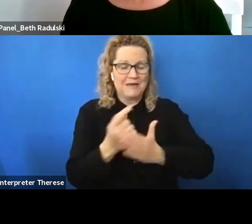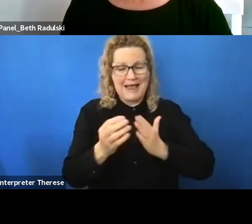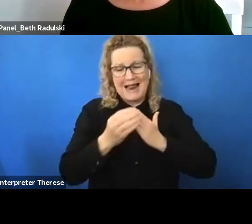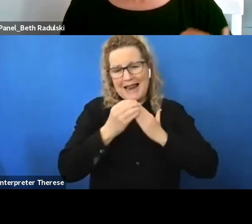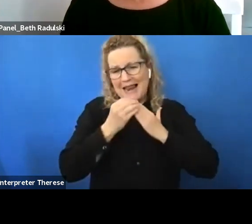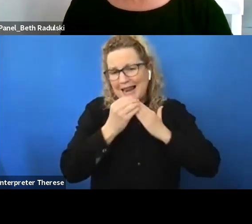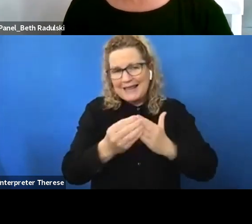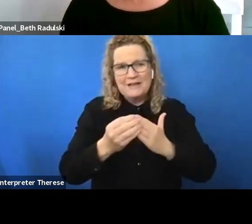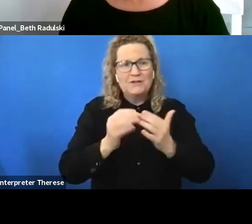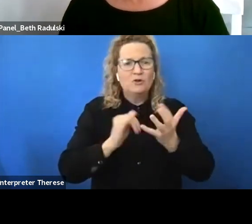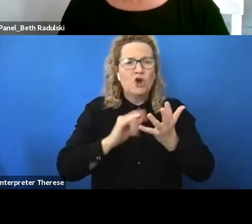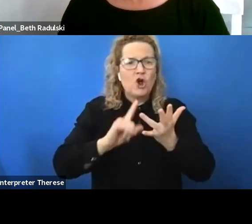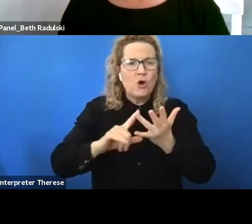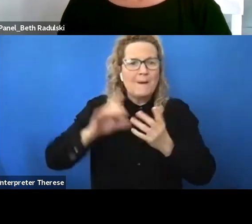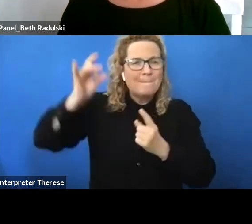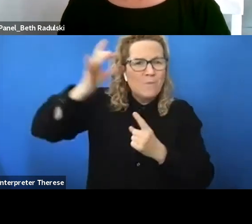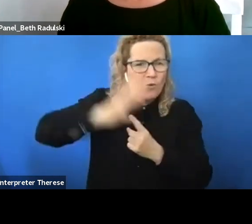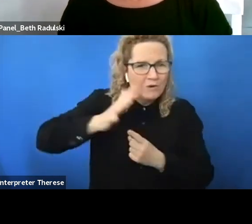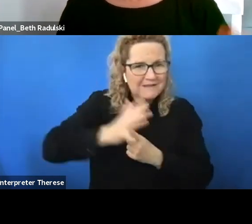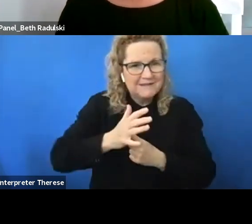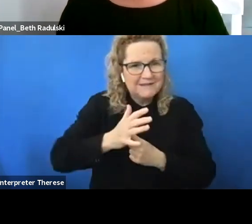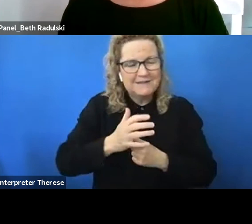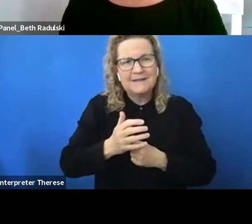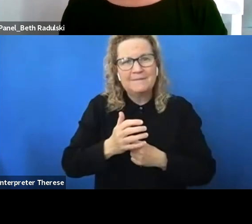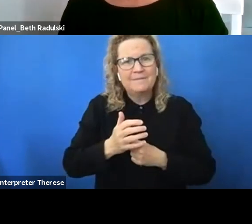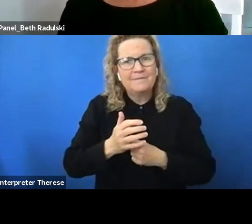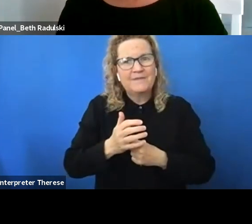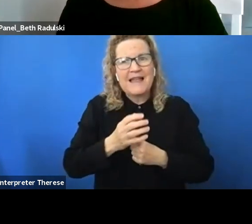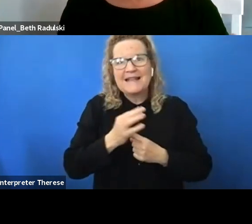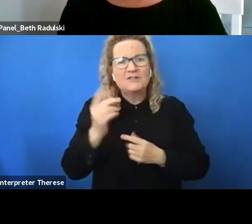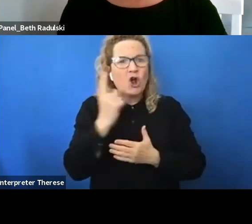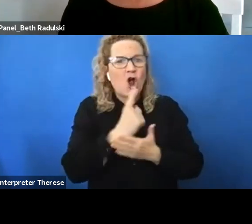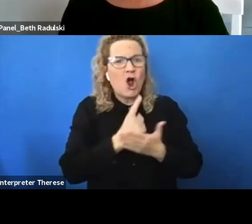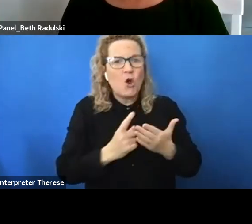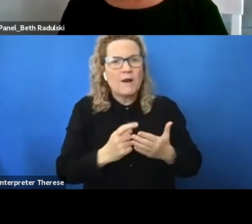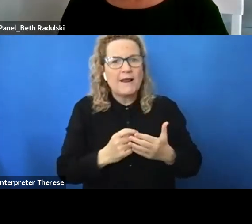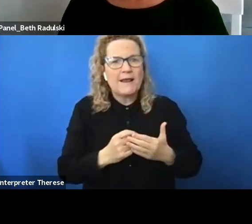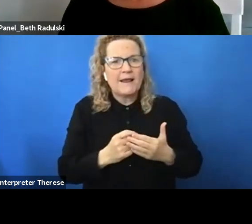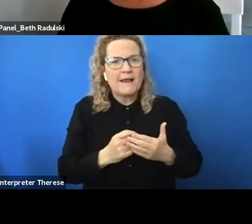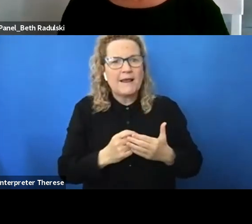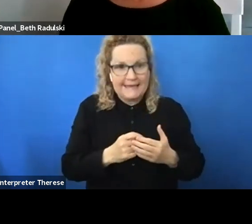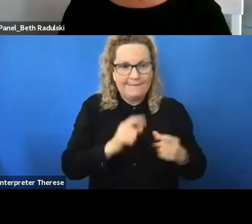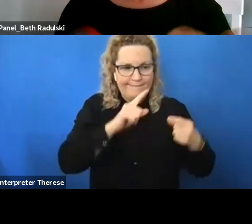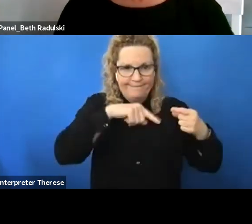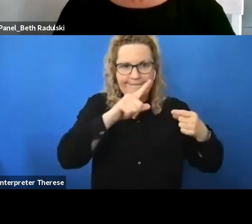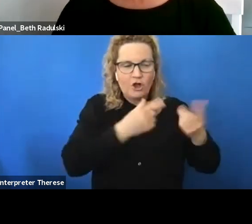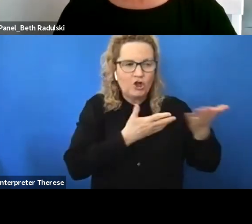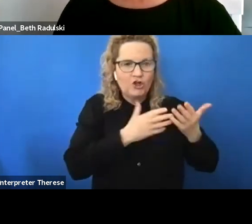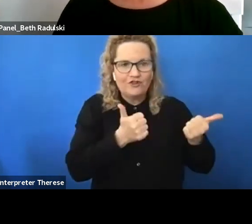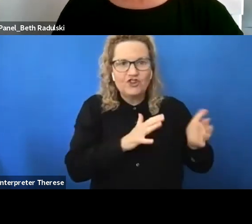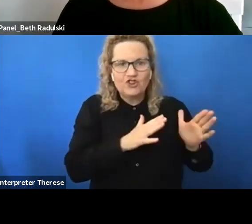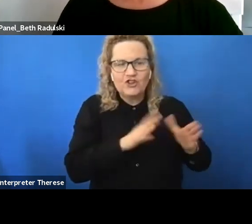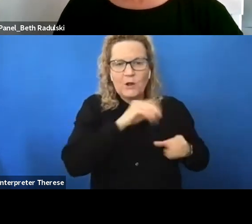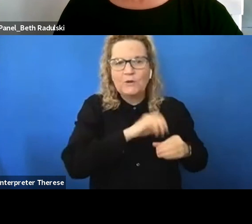and it goes so far beyond uh the little nod of we've consulted and included and it's leadership